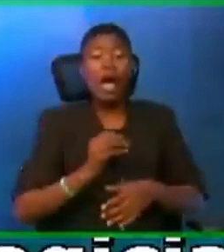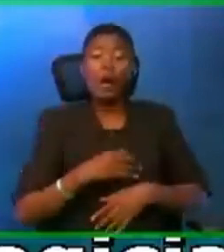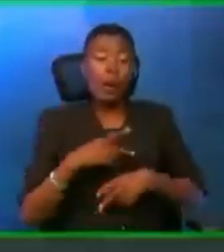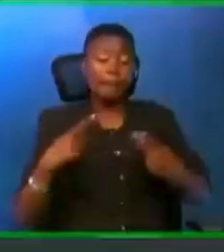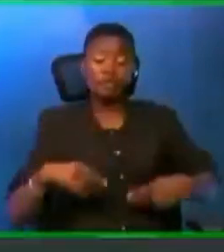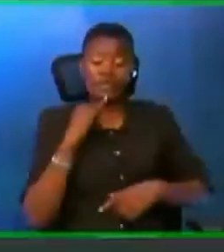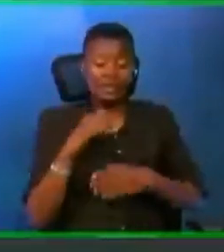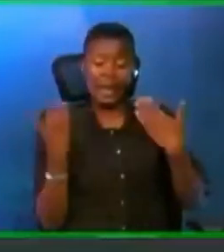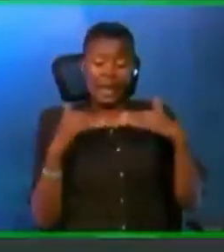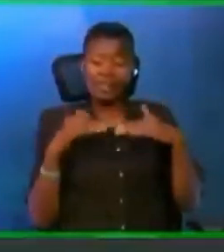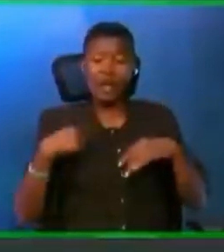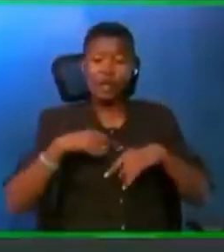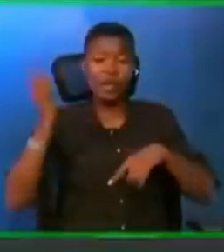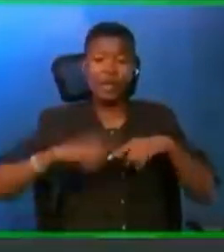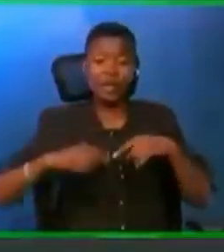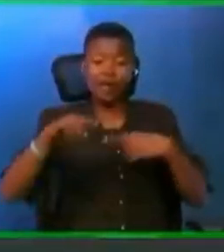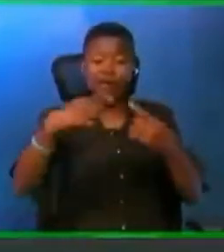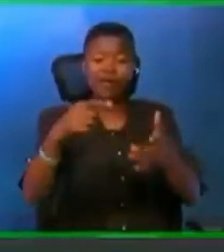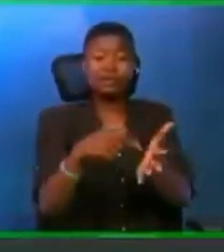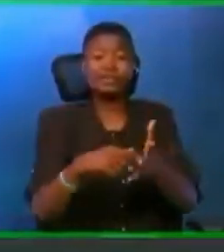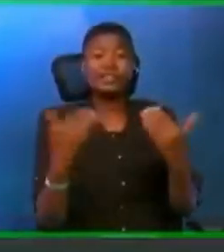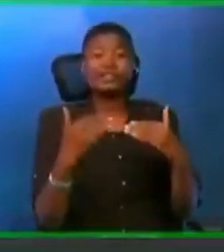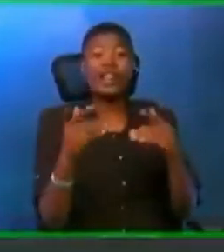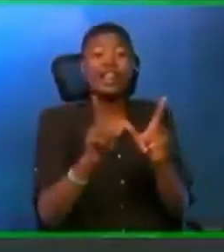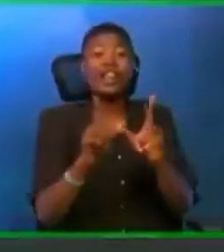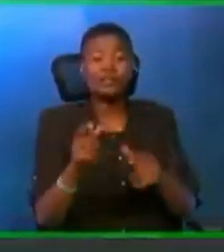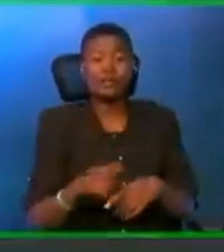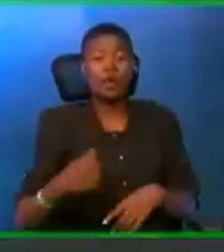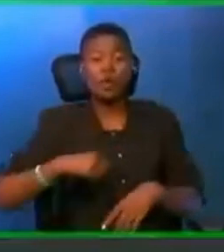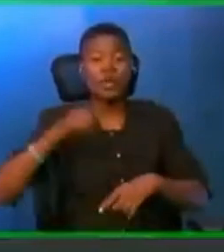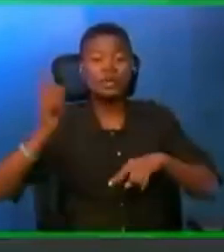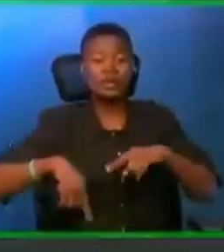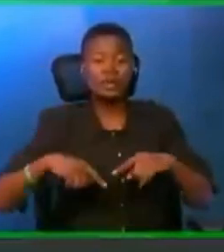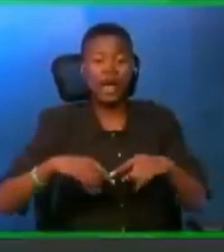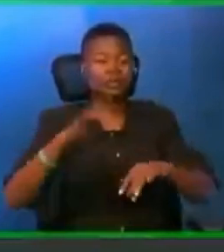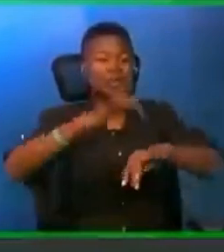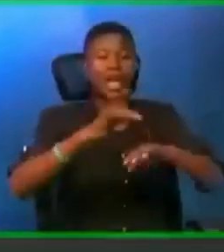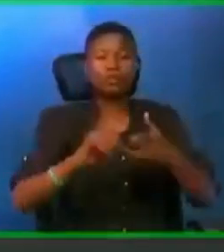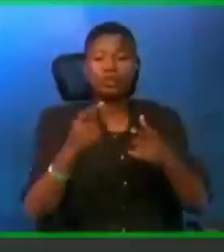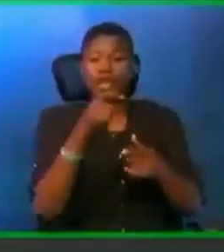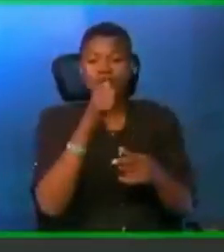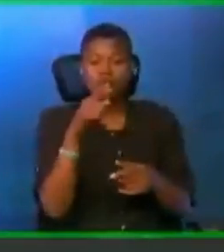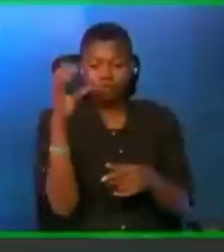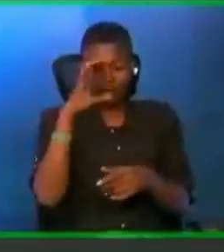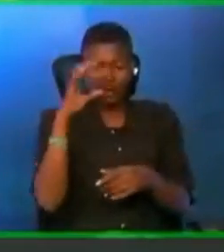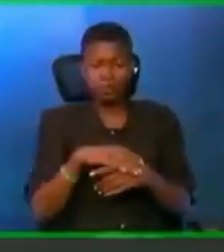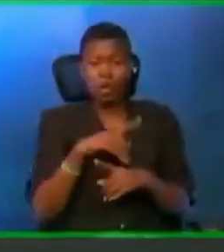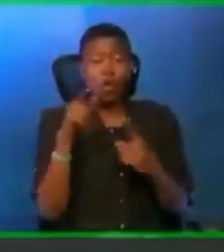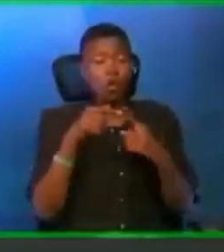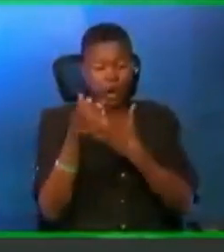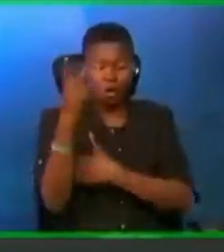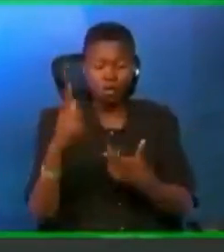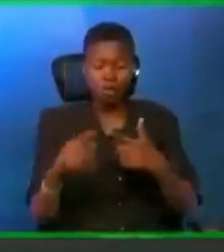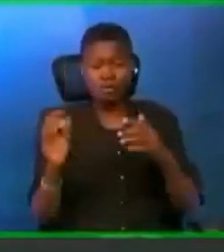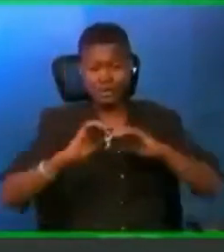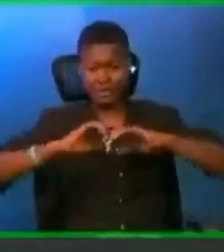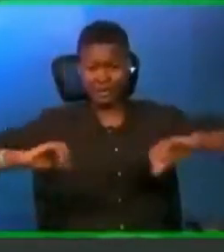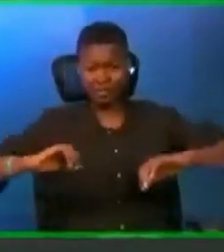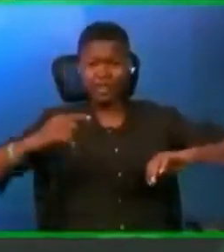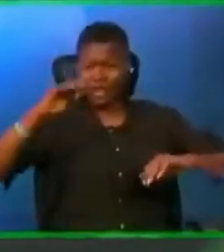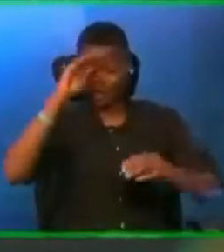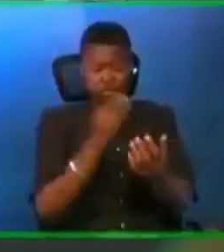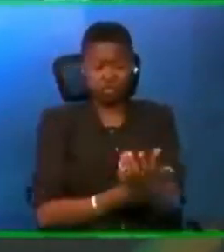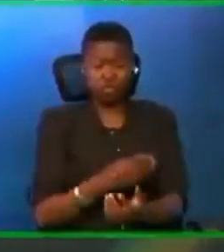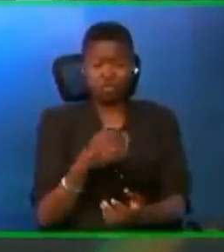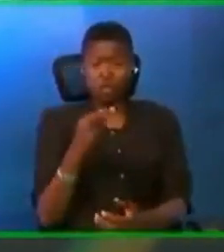that, it's too heavy to go high enough. To tap into the secrets that you see. When God wants to separate the sons of Zion from the sons